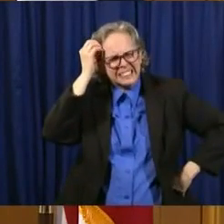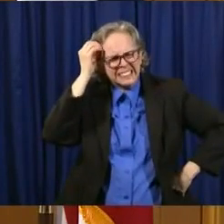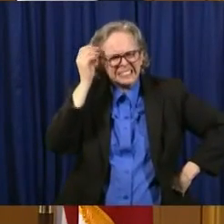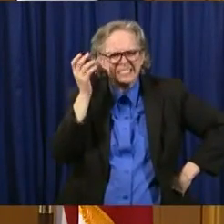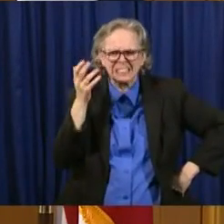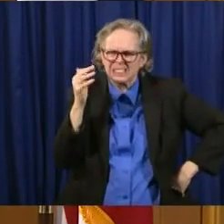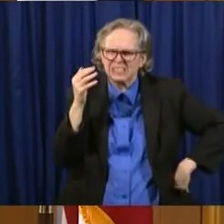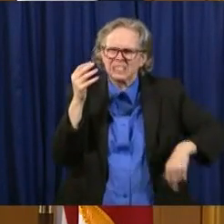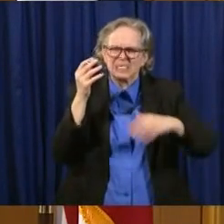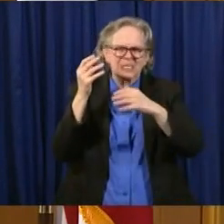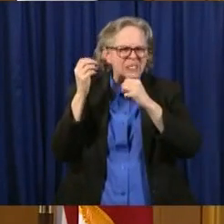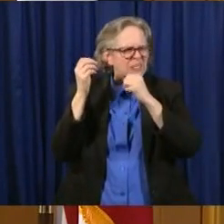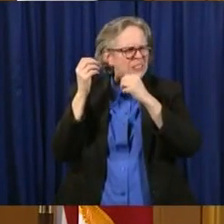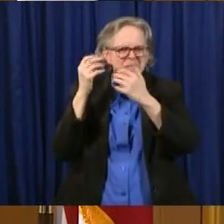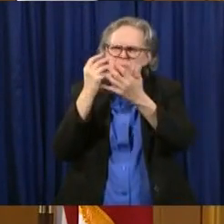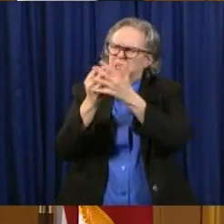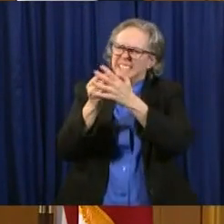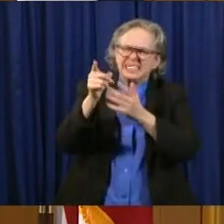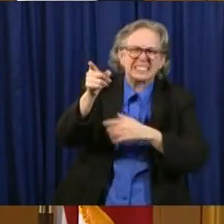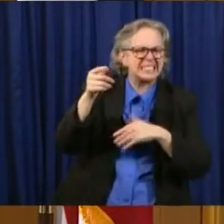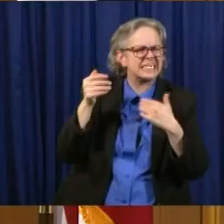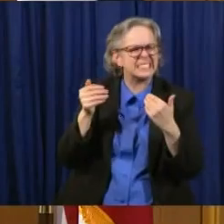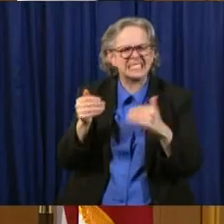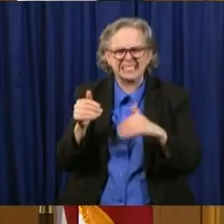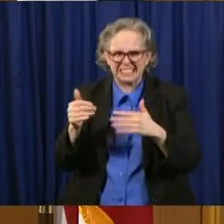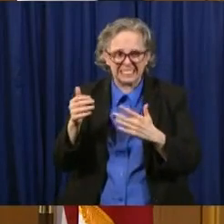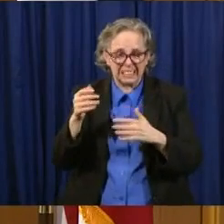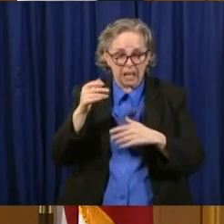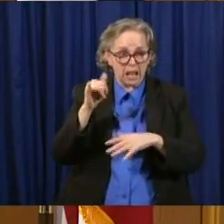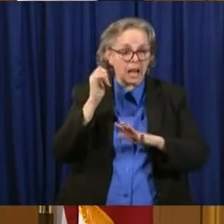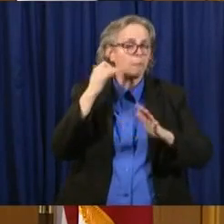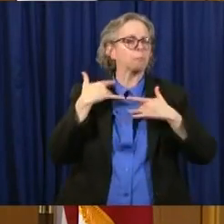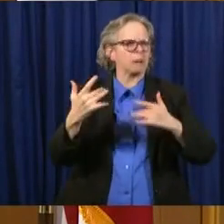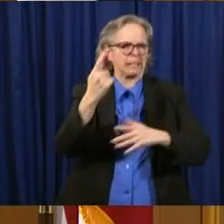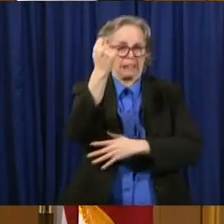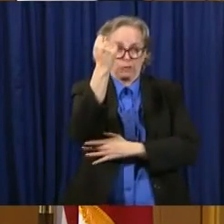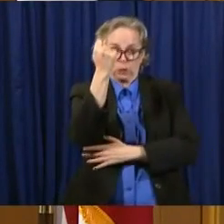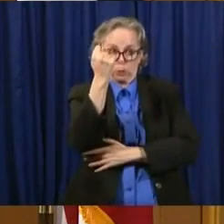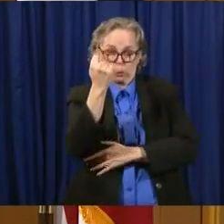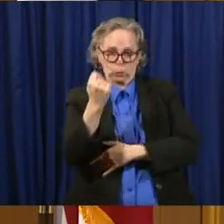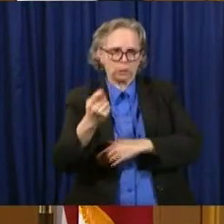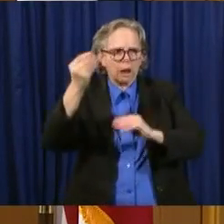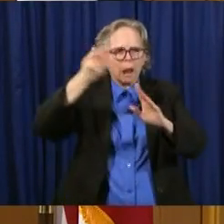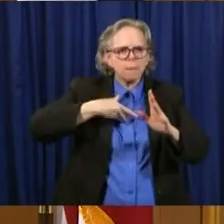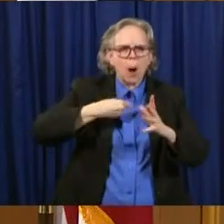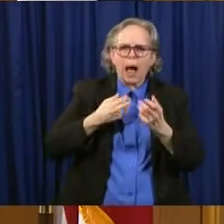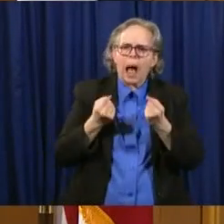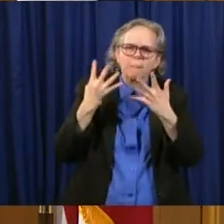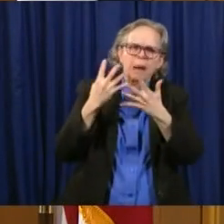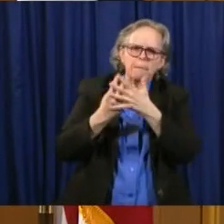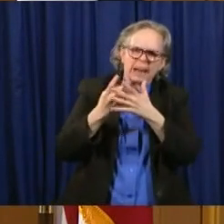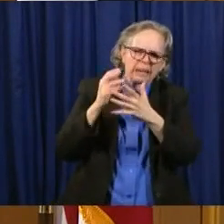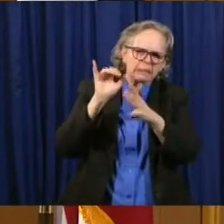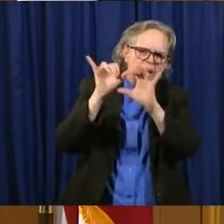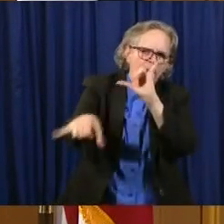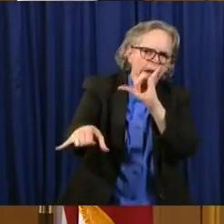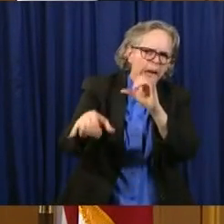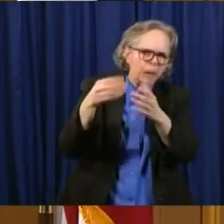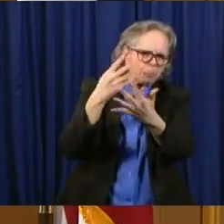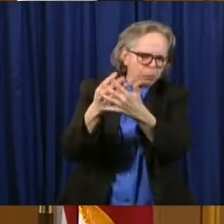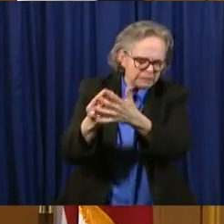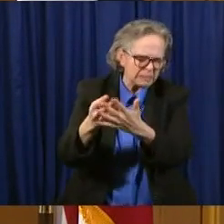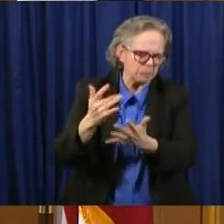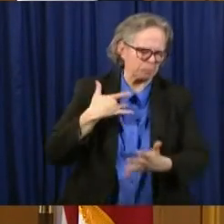a date to report. So every Tuesday, they report the number of prison inmates. Uh, because the day-to-day